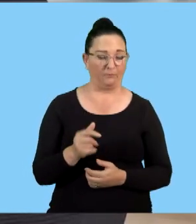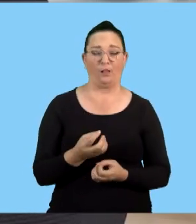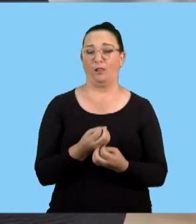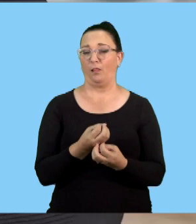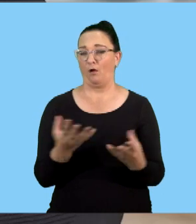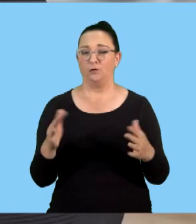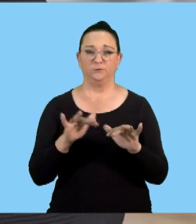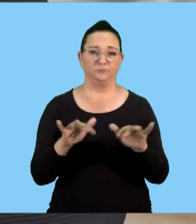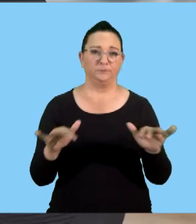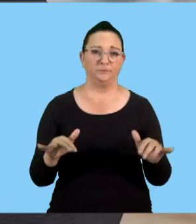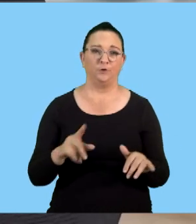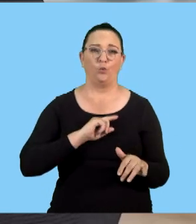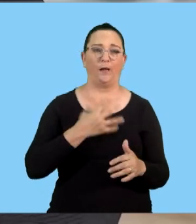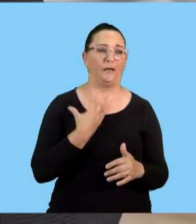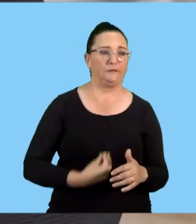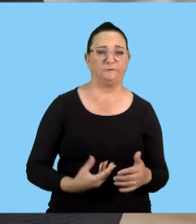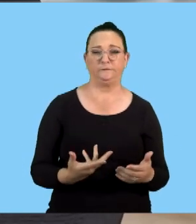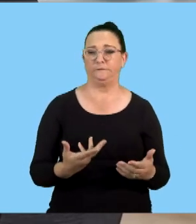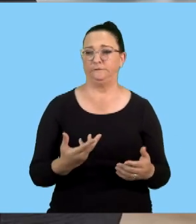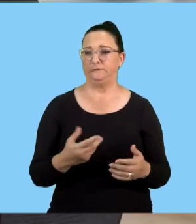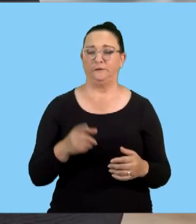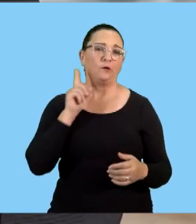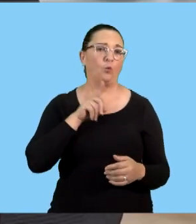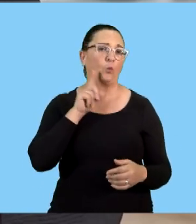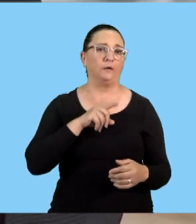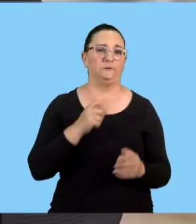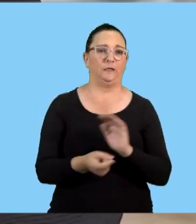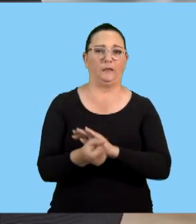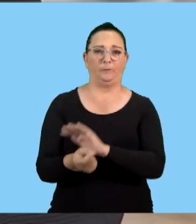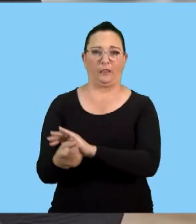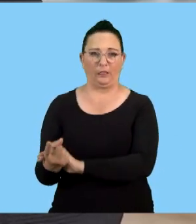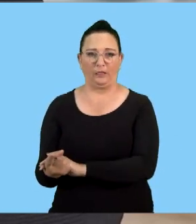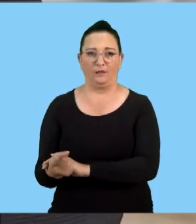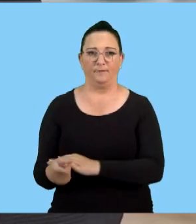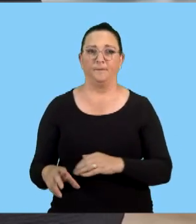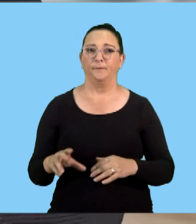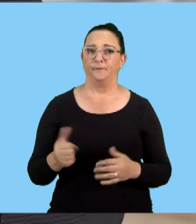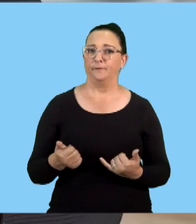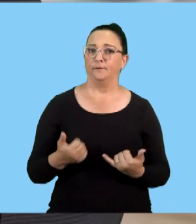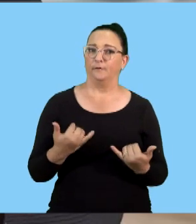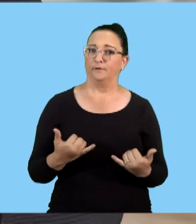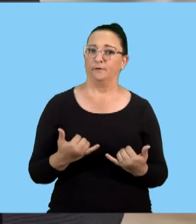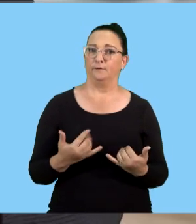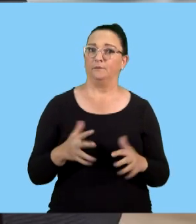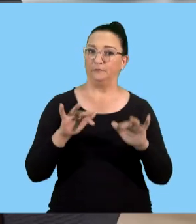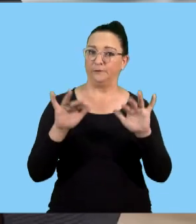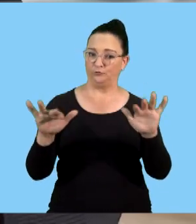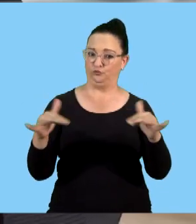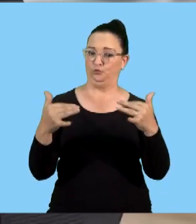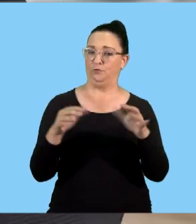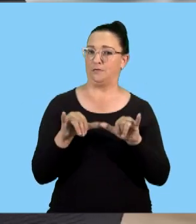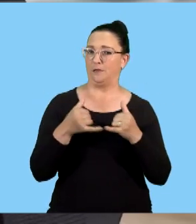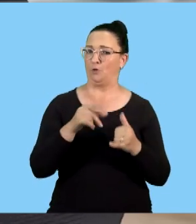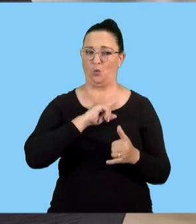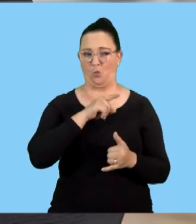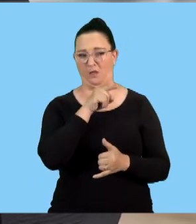people because they'll be injured. There'll be injuries every now and then. And if there are so many injuries, that could also lead to a publicity,